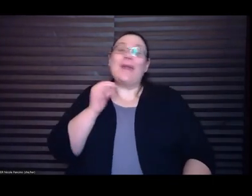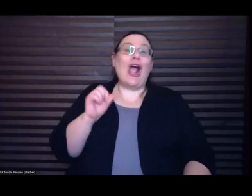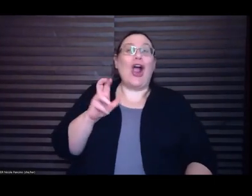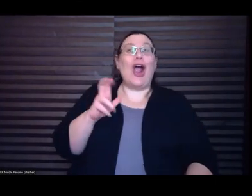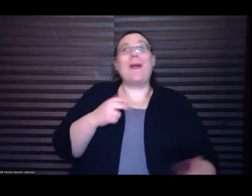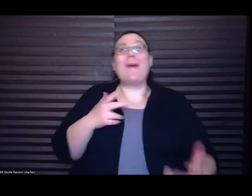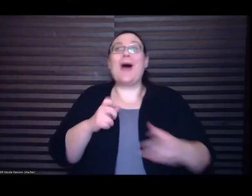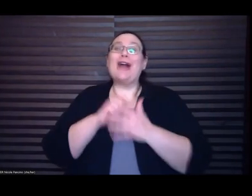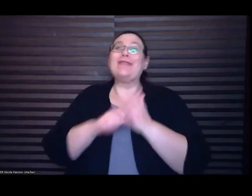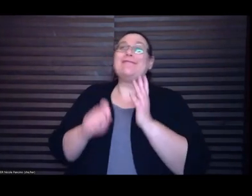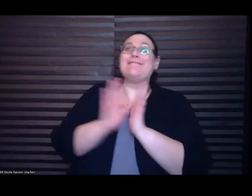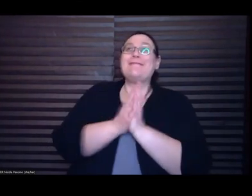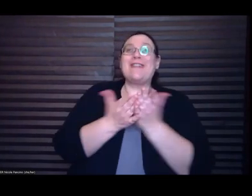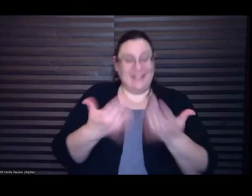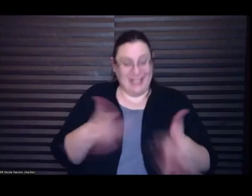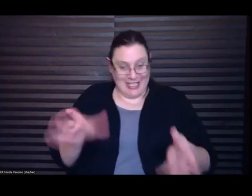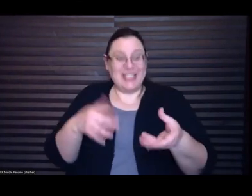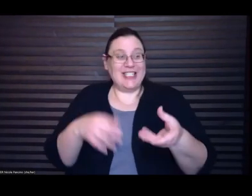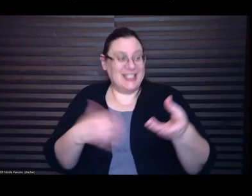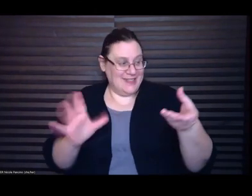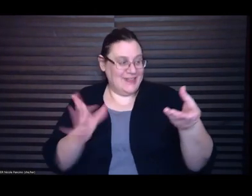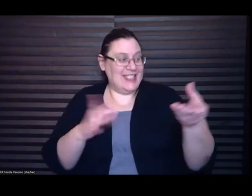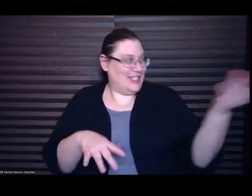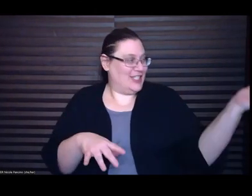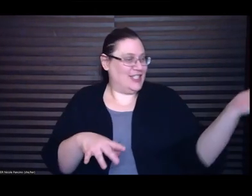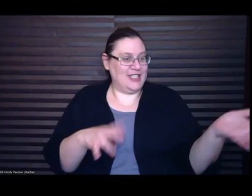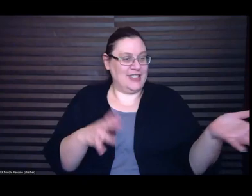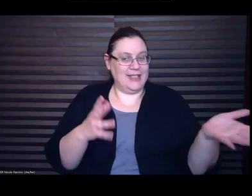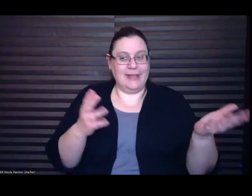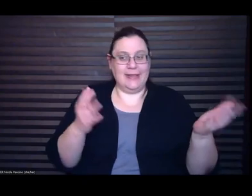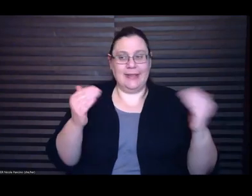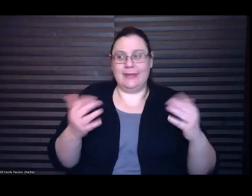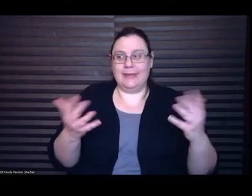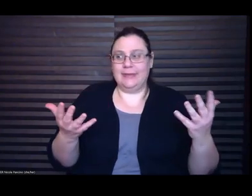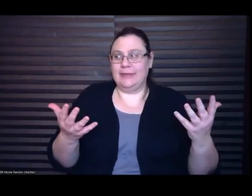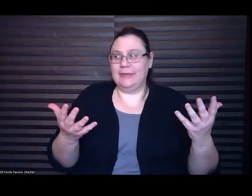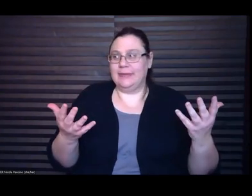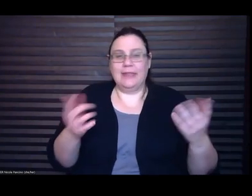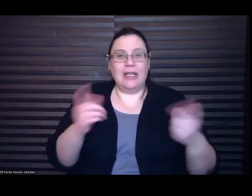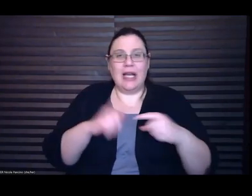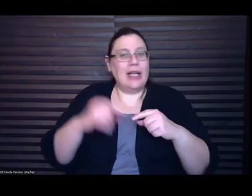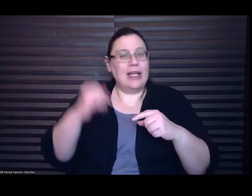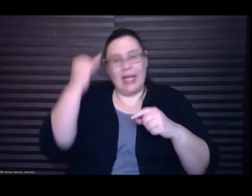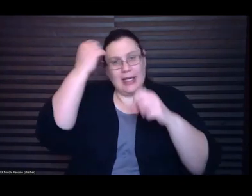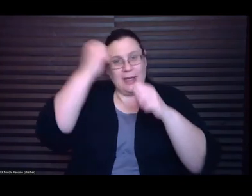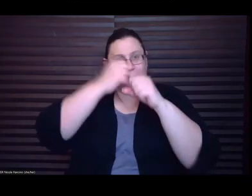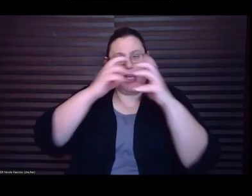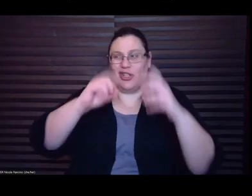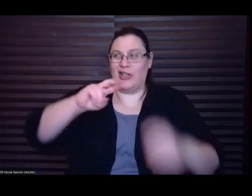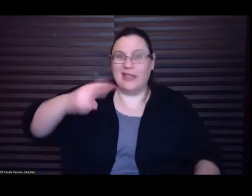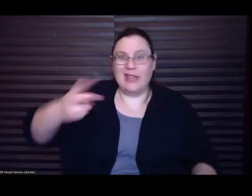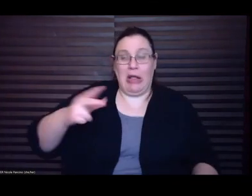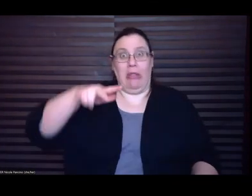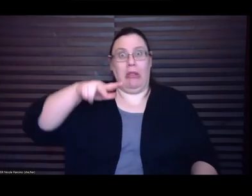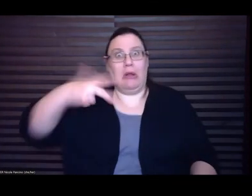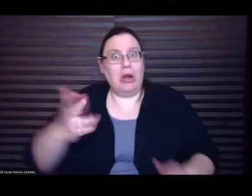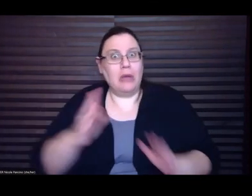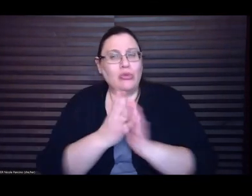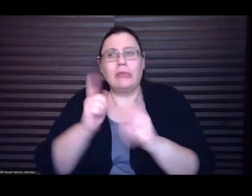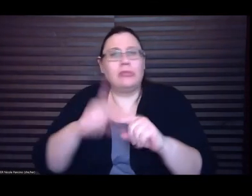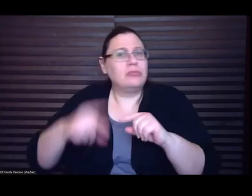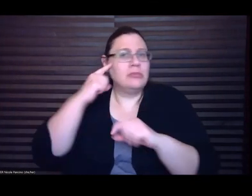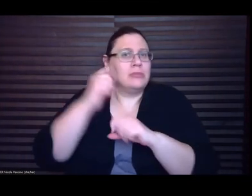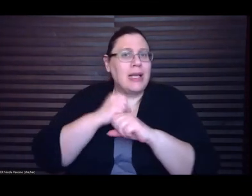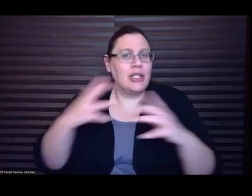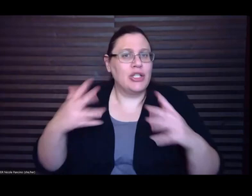sort of was like I can't imagine like conceiving a second book or a third book or whatever like and so there was this kind of weird experience and then at some